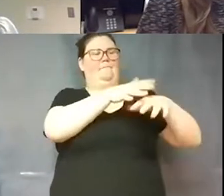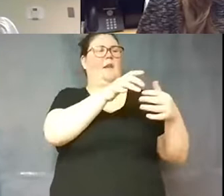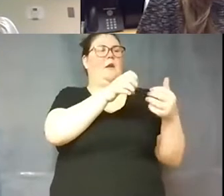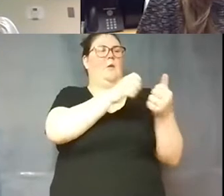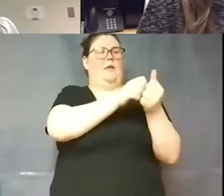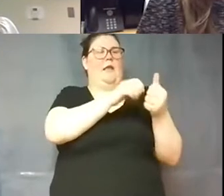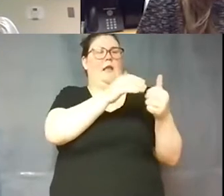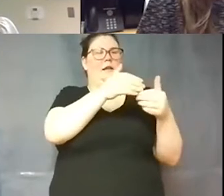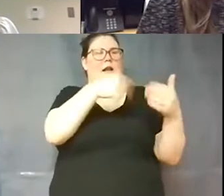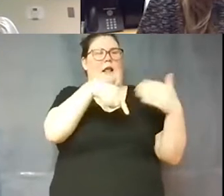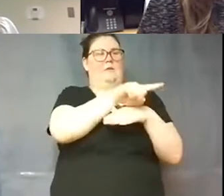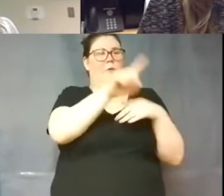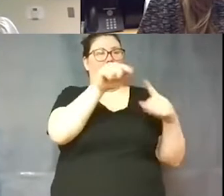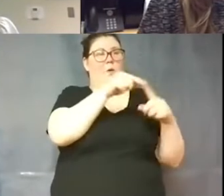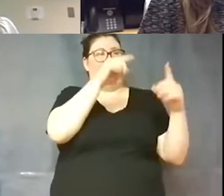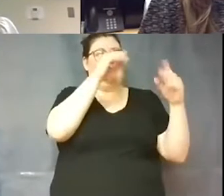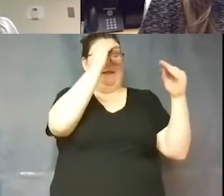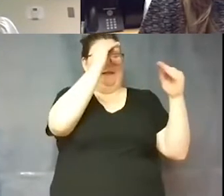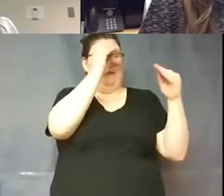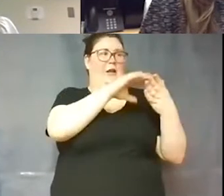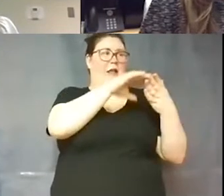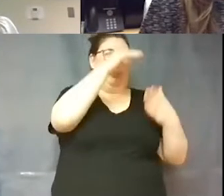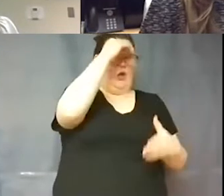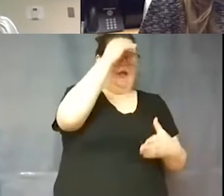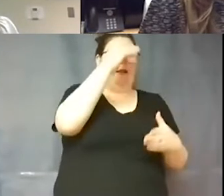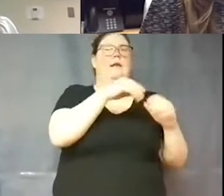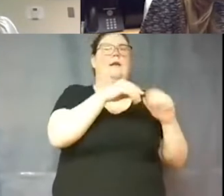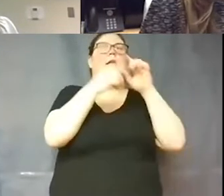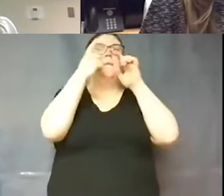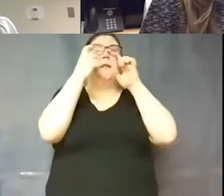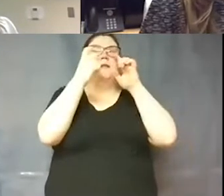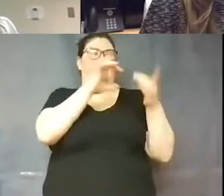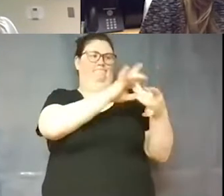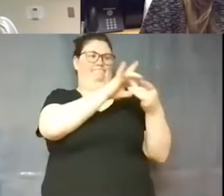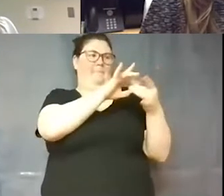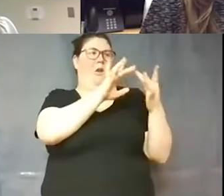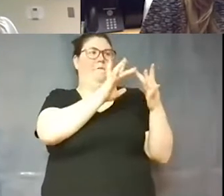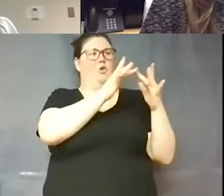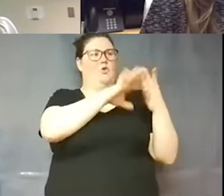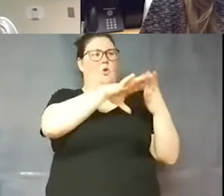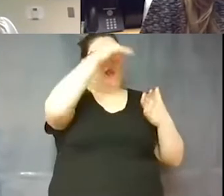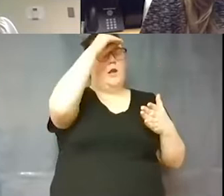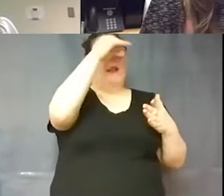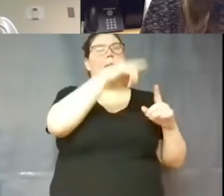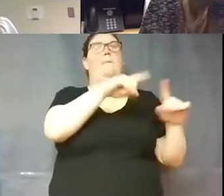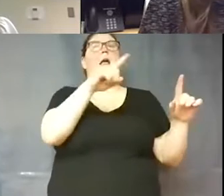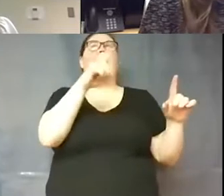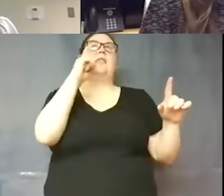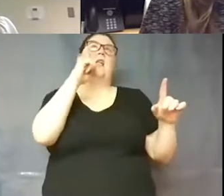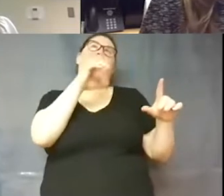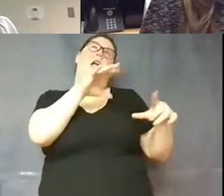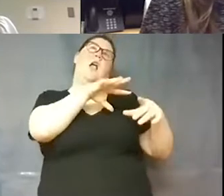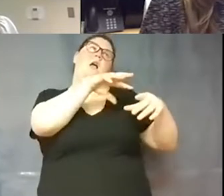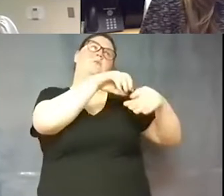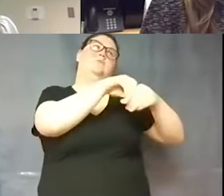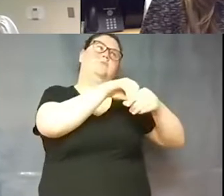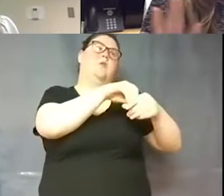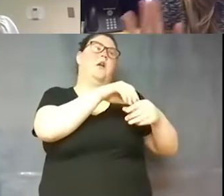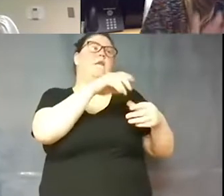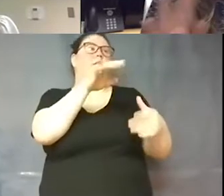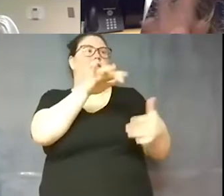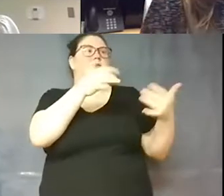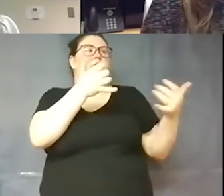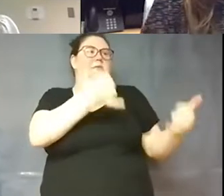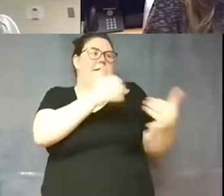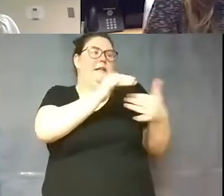next week when we talk about teaching and learning uh because they have to do with virtual learning but but i do think they're appropriate to ask tonight because it's